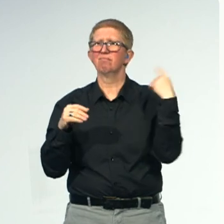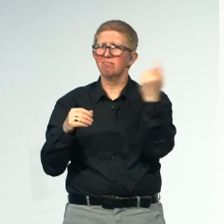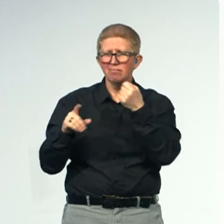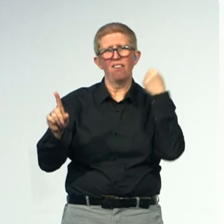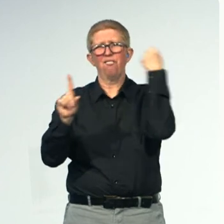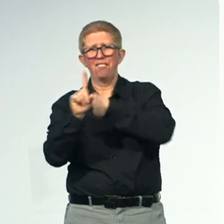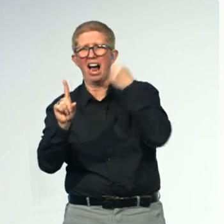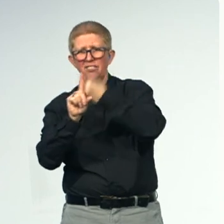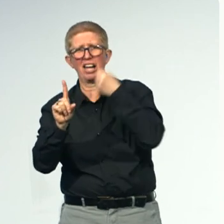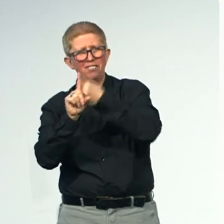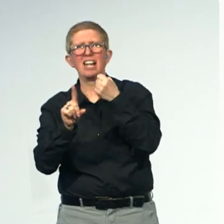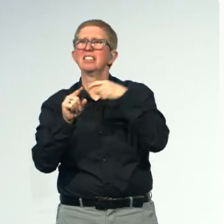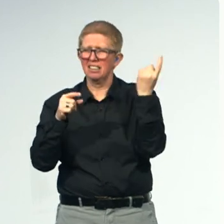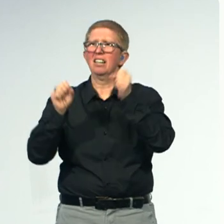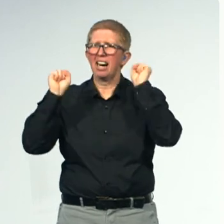is now.